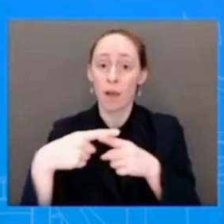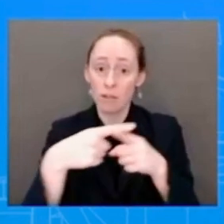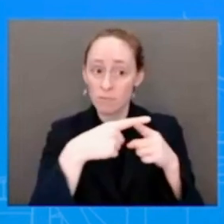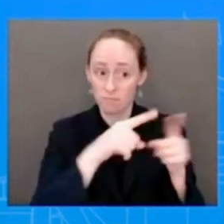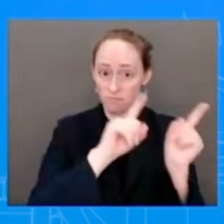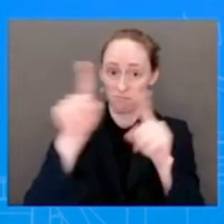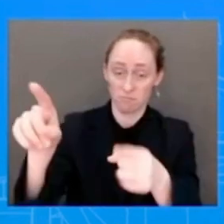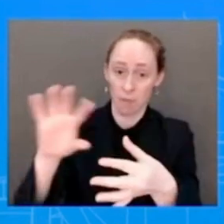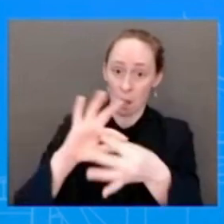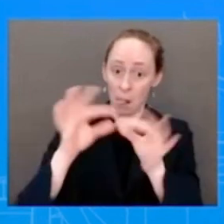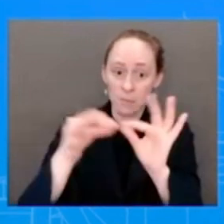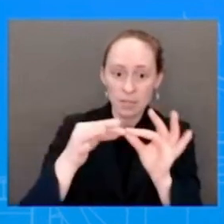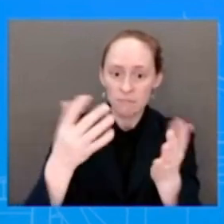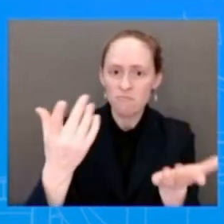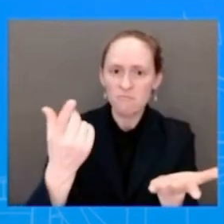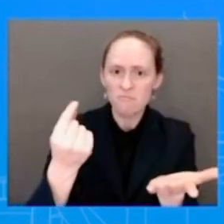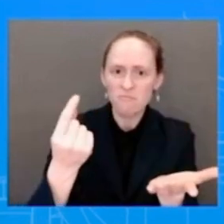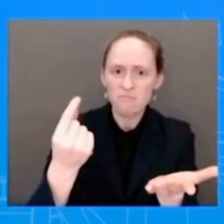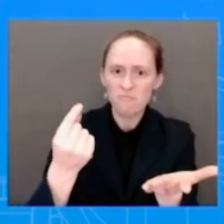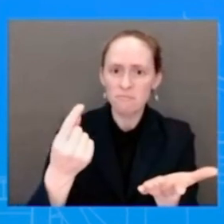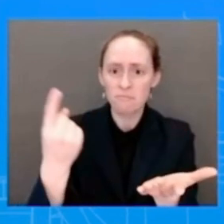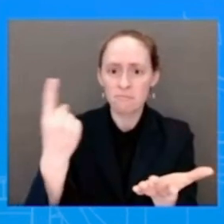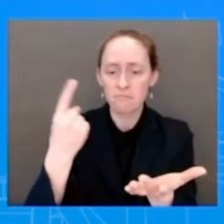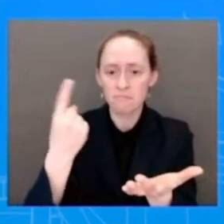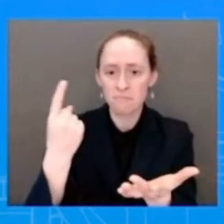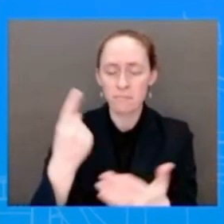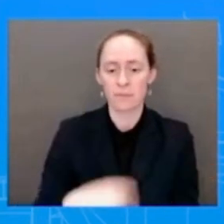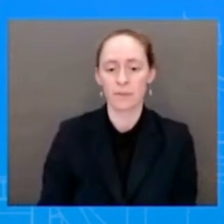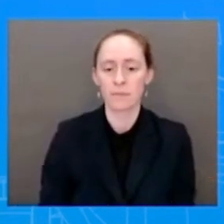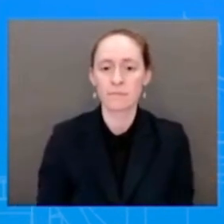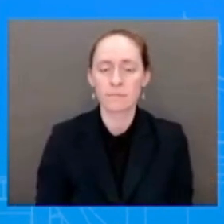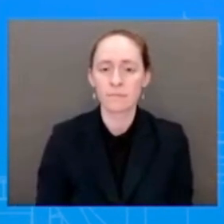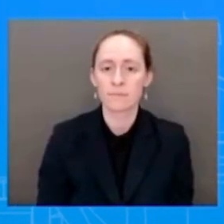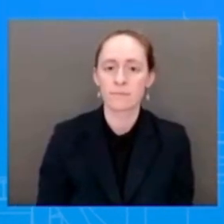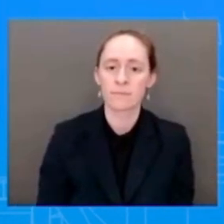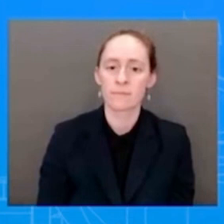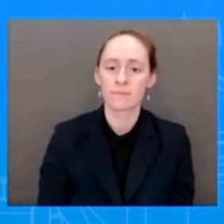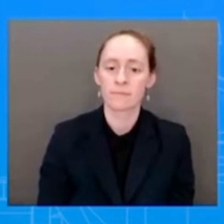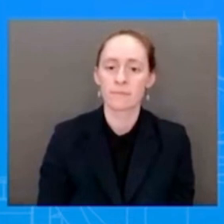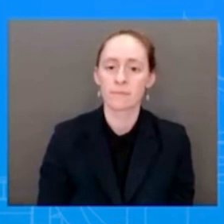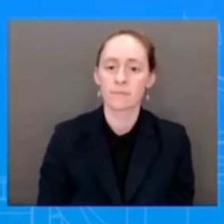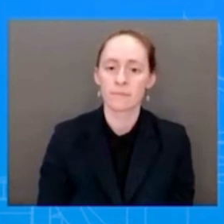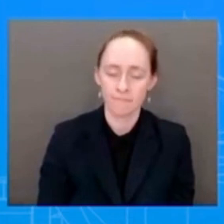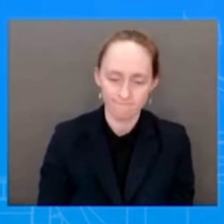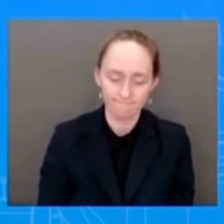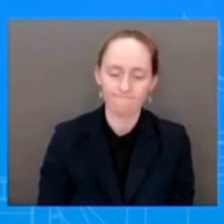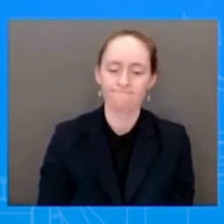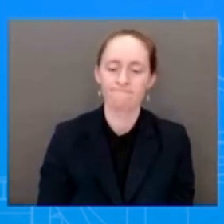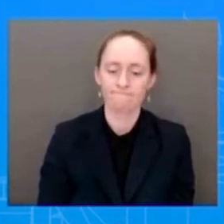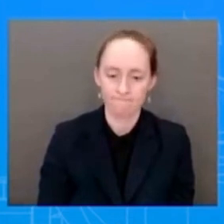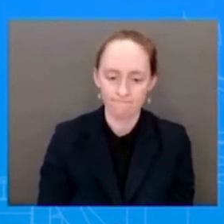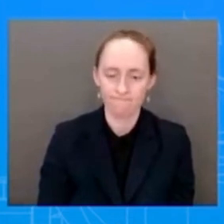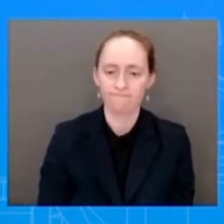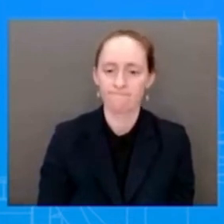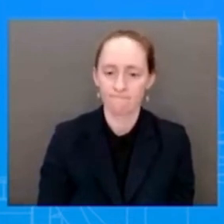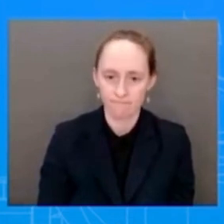updates on the administration? I do. I checked in with NSC and I have a robust update for you.